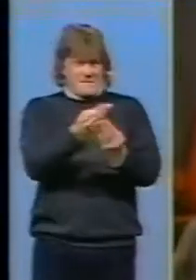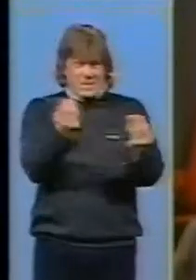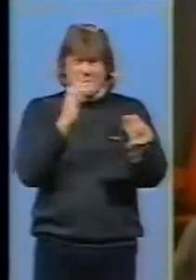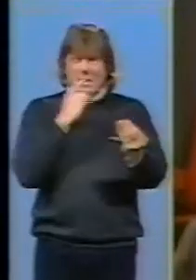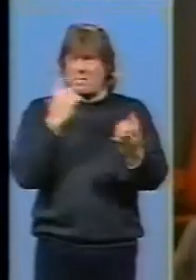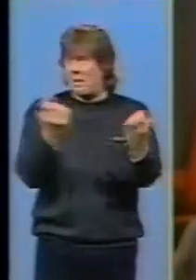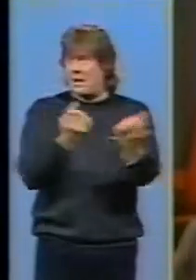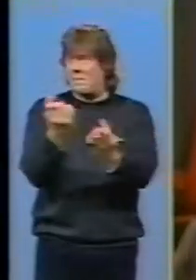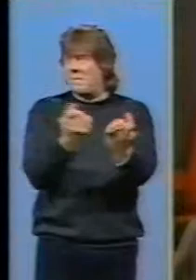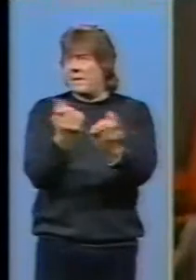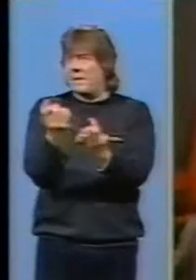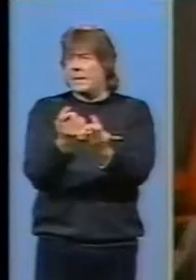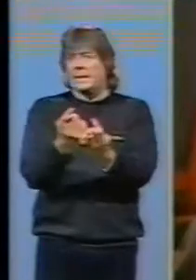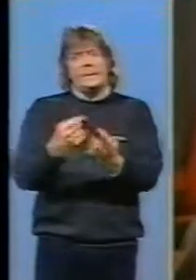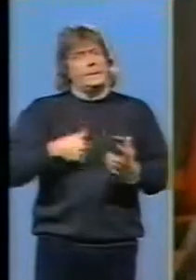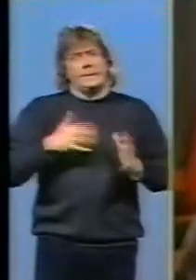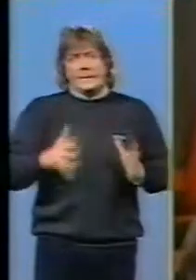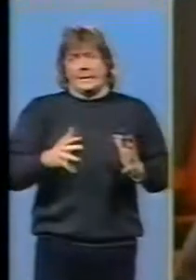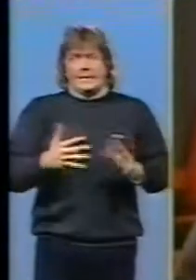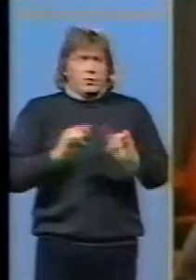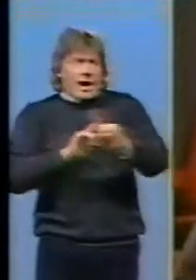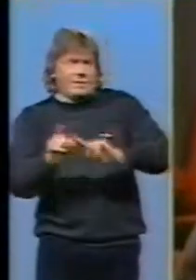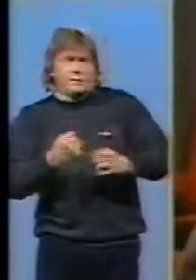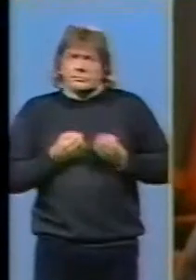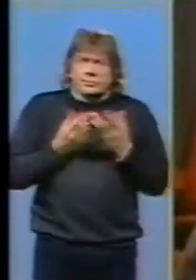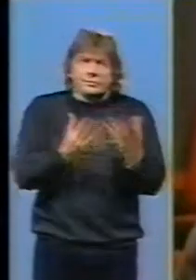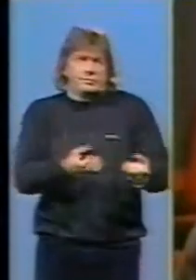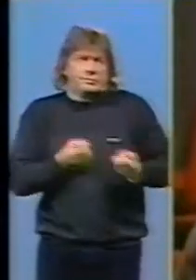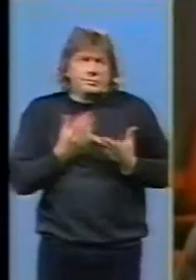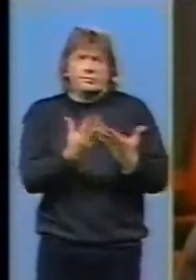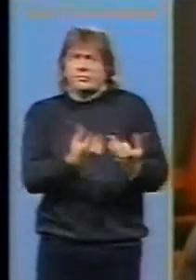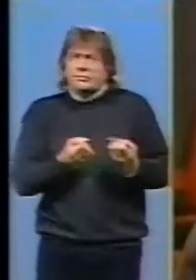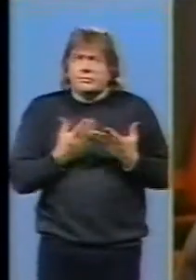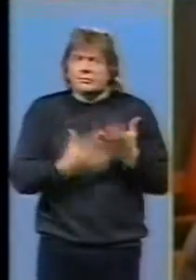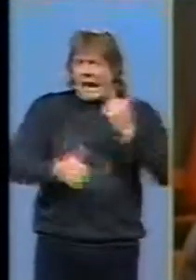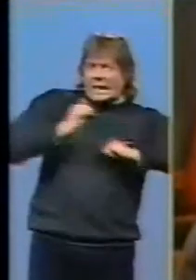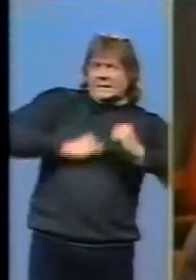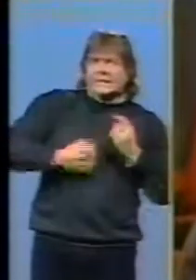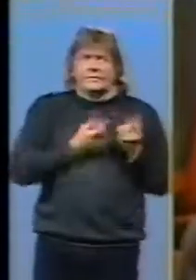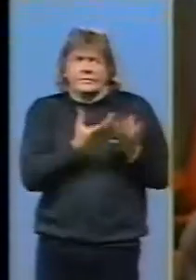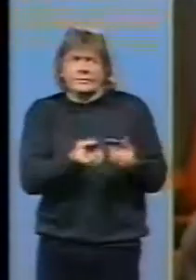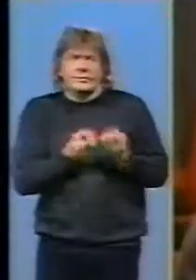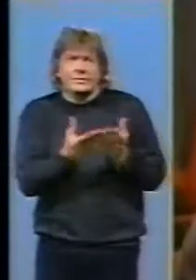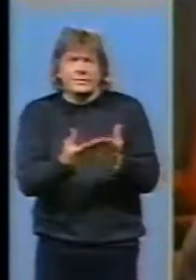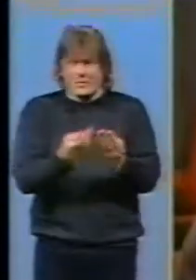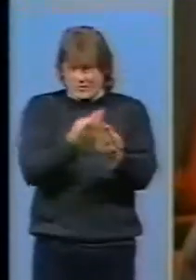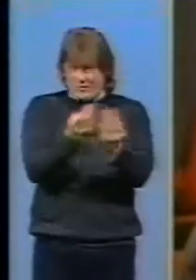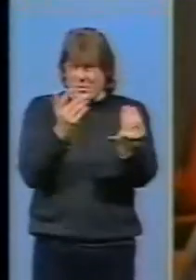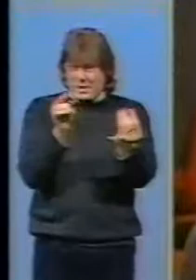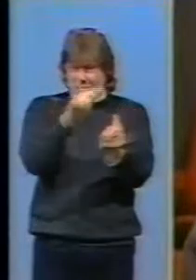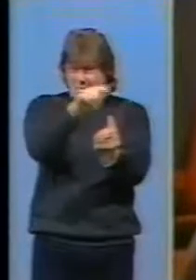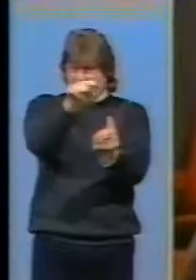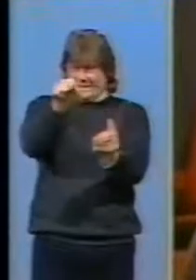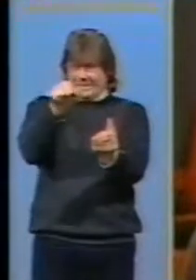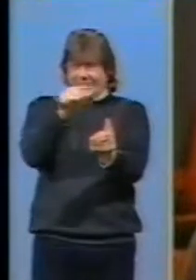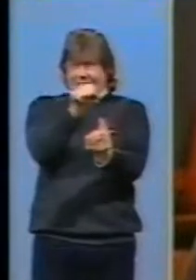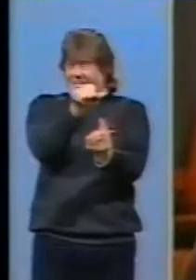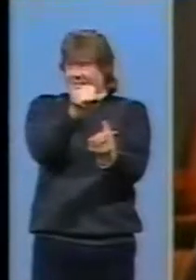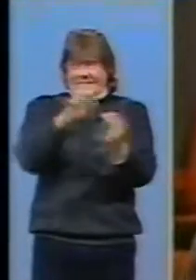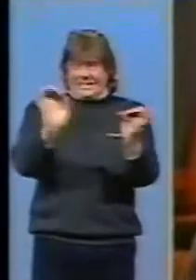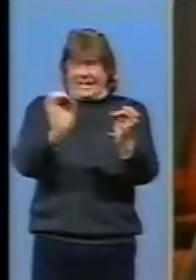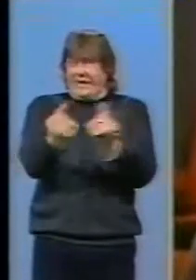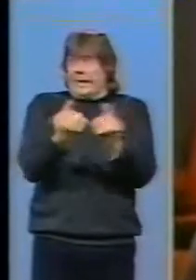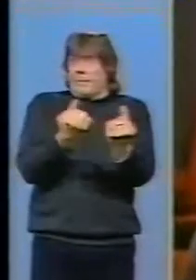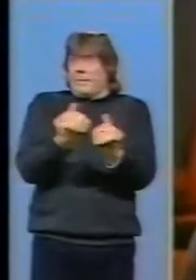it's like you're throwing a lot of energy out to make the show work and sometimes if it's not many people in you don't get a lot of energy